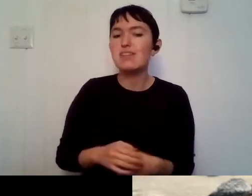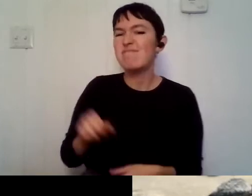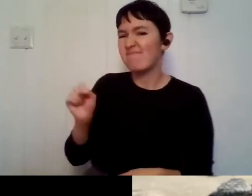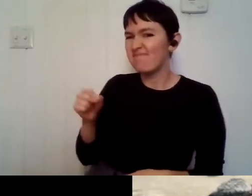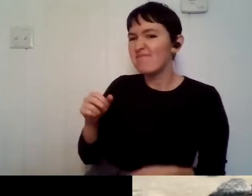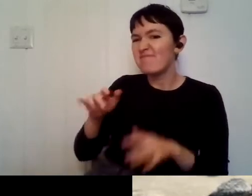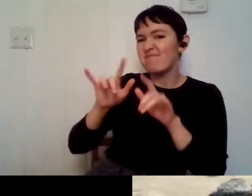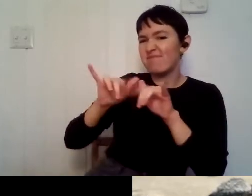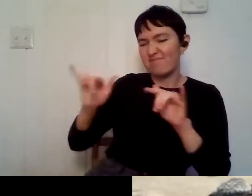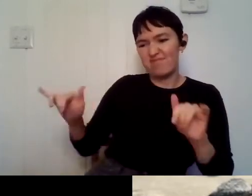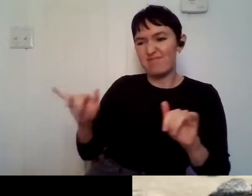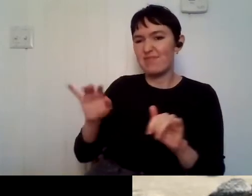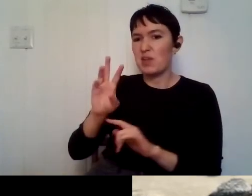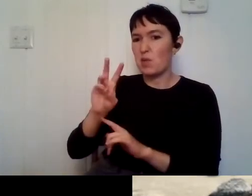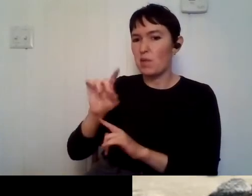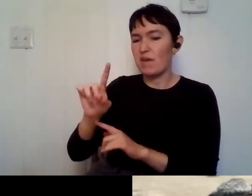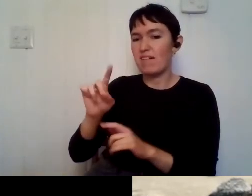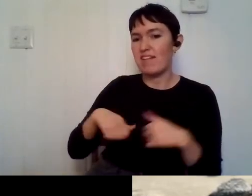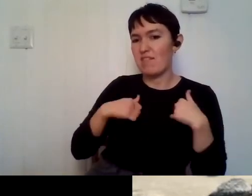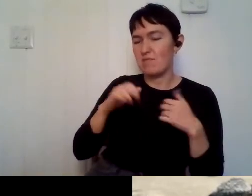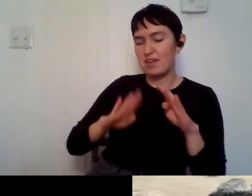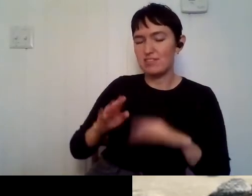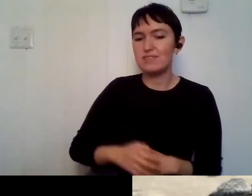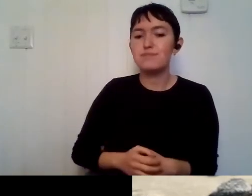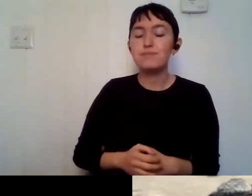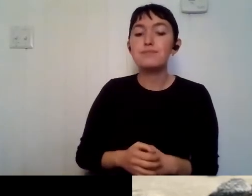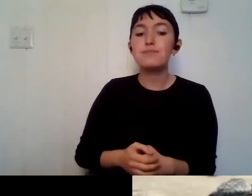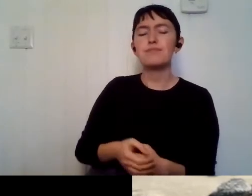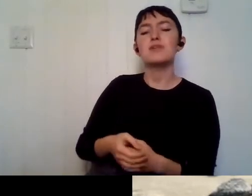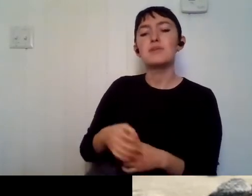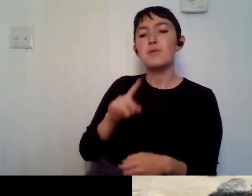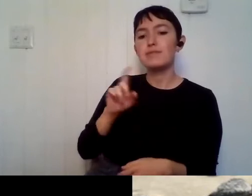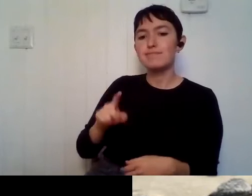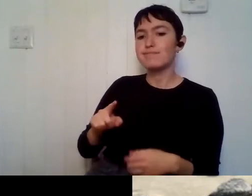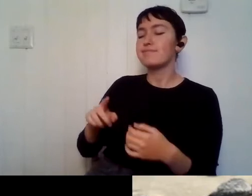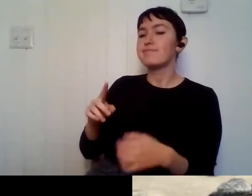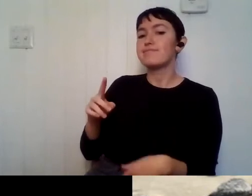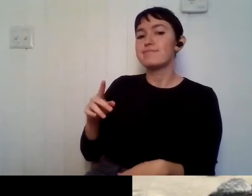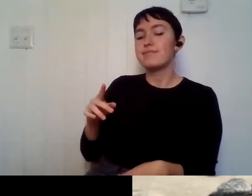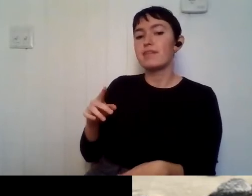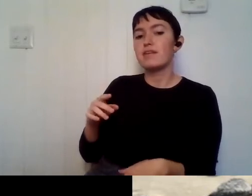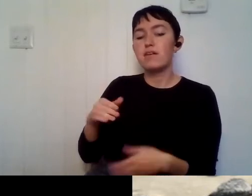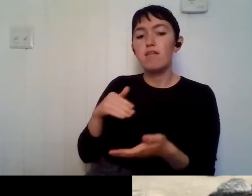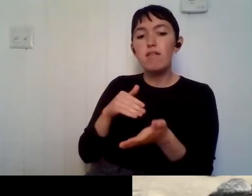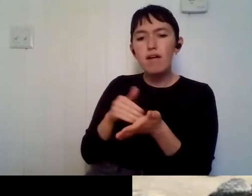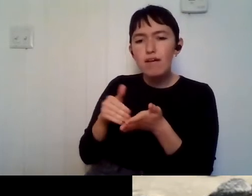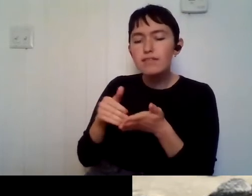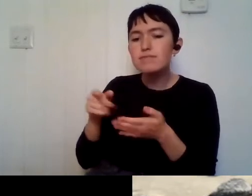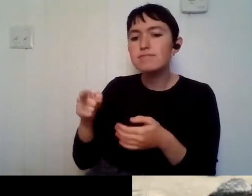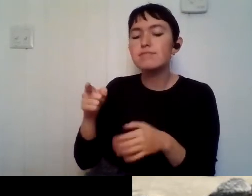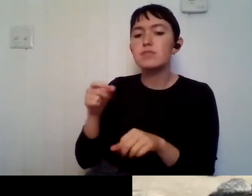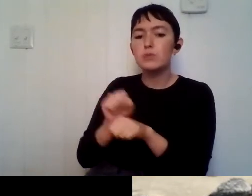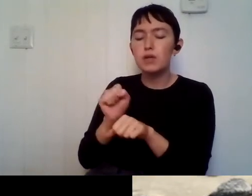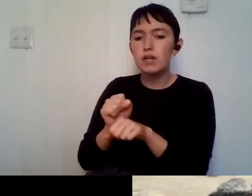Um, we have a couple of questions that are asking, uh, similar things. So you've mentioned a couple of times that oftentimes on the job, you are the one